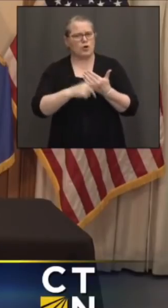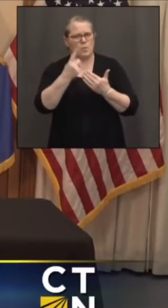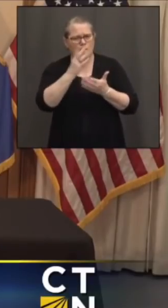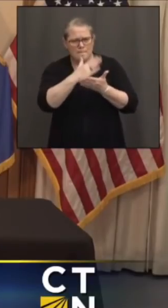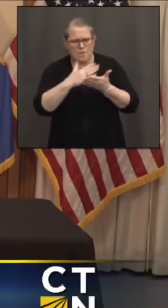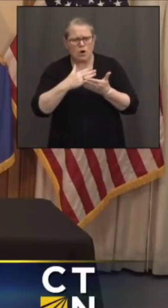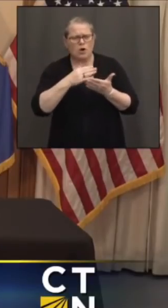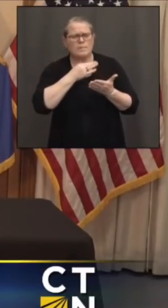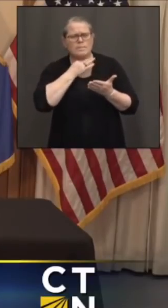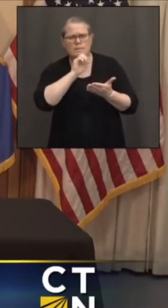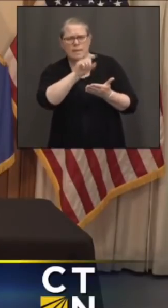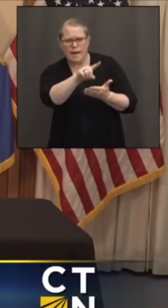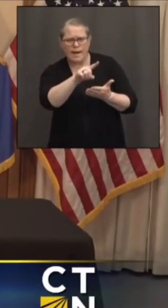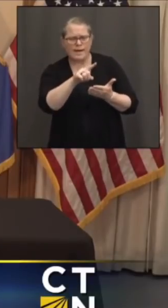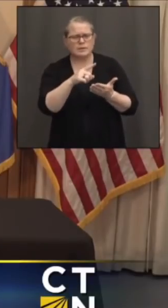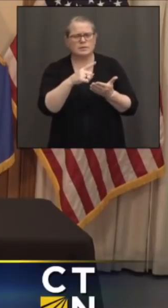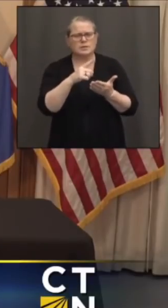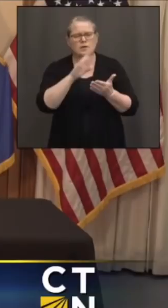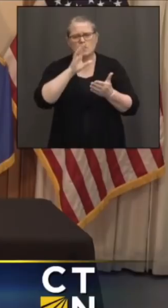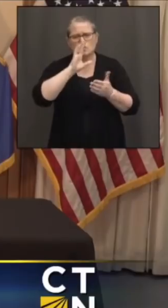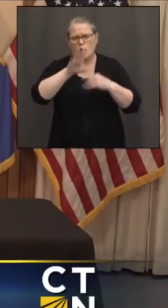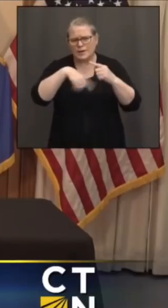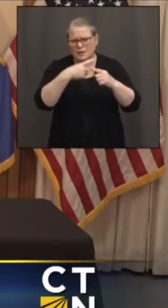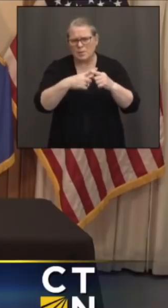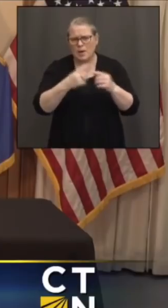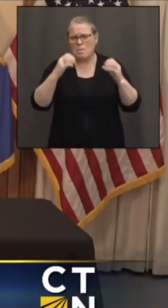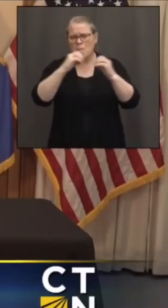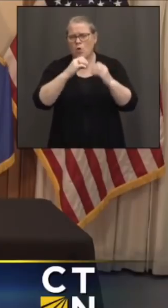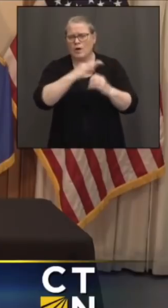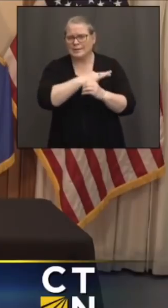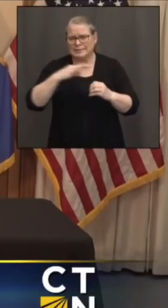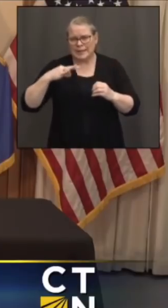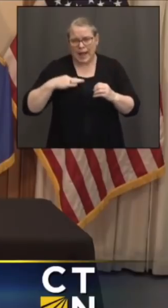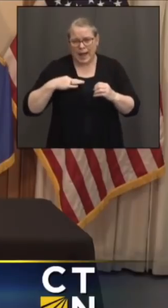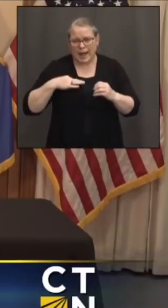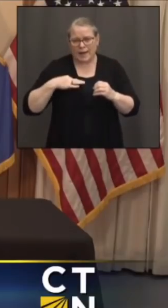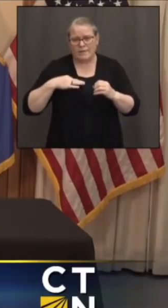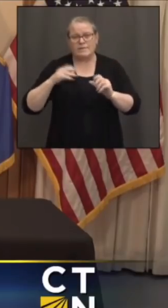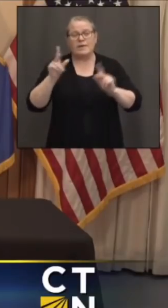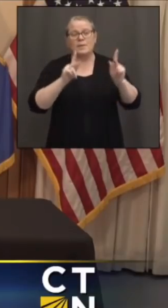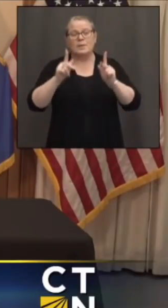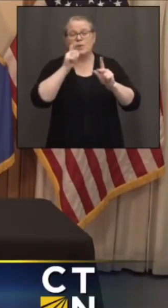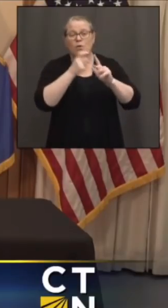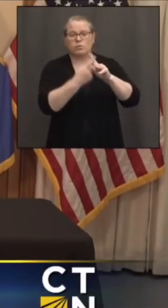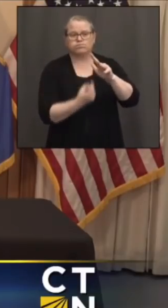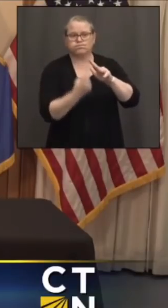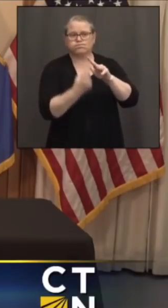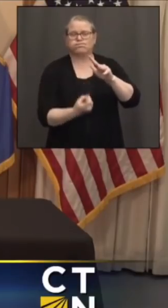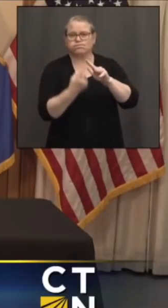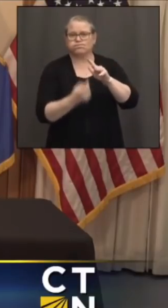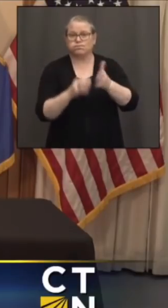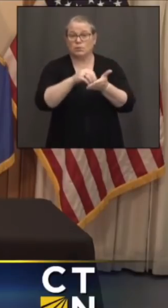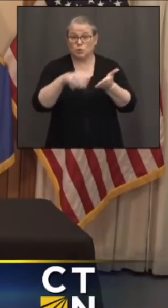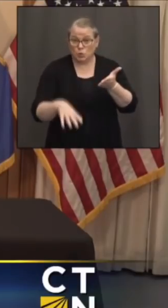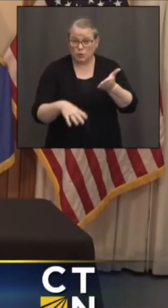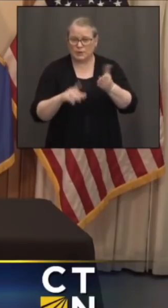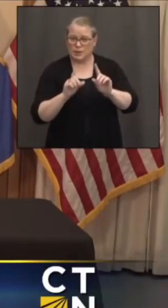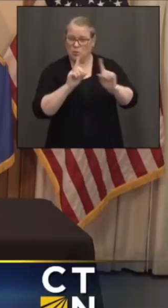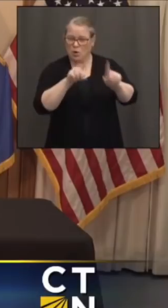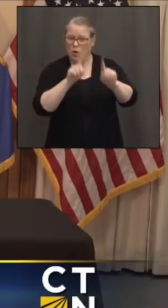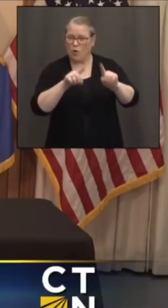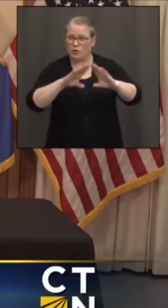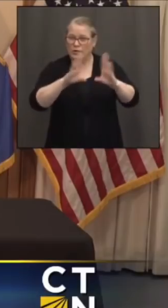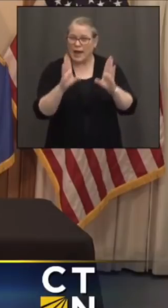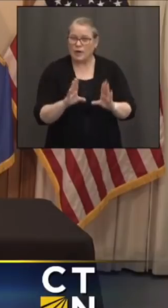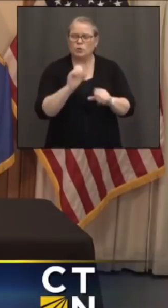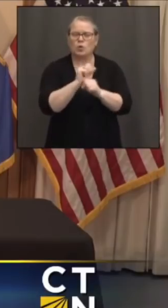it will increase staffing to deploy people to homes of chronically absent or disengaged students and work